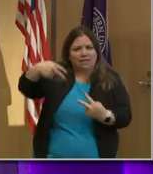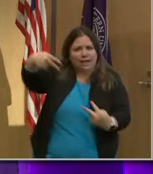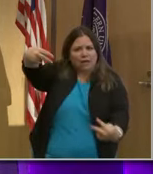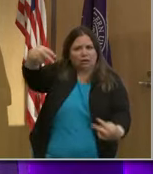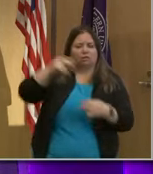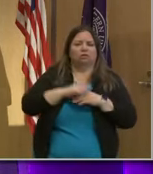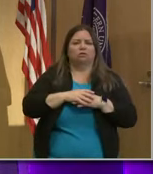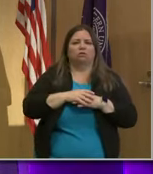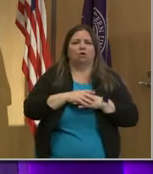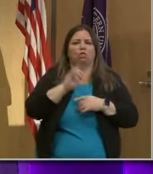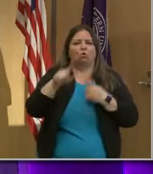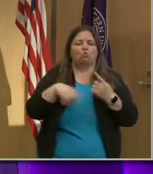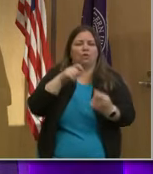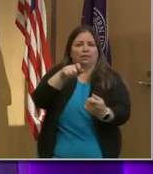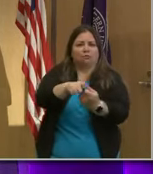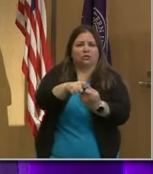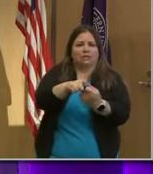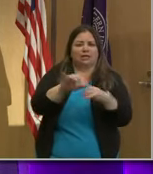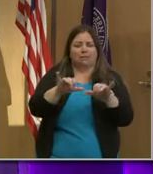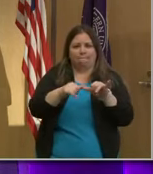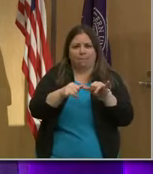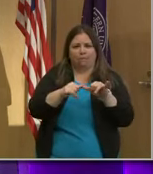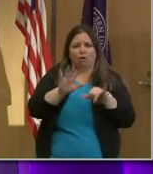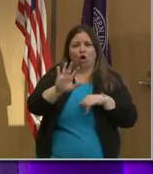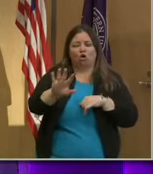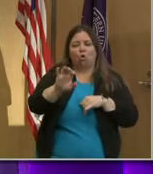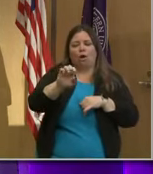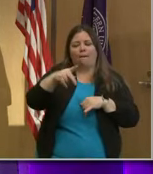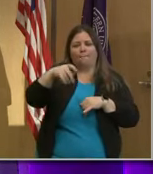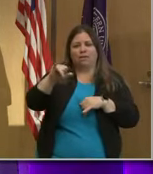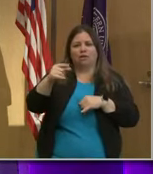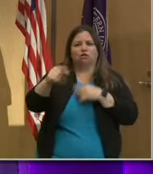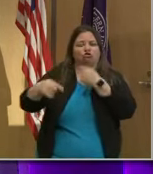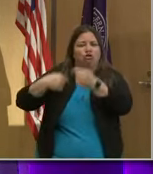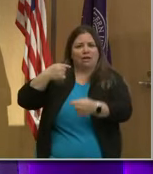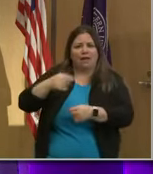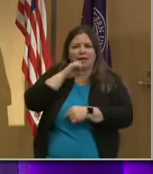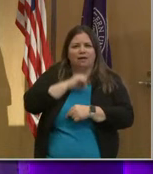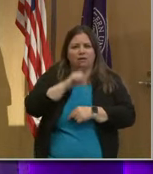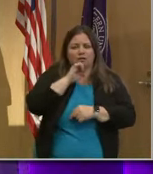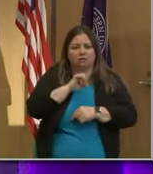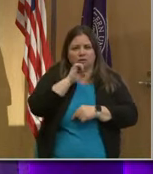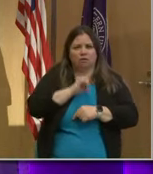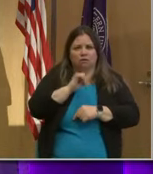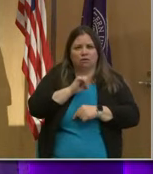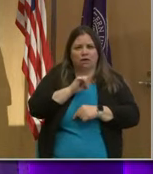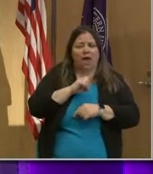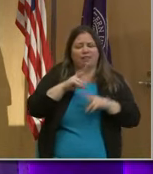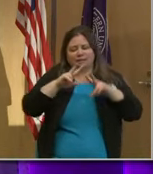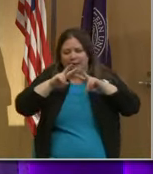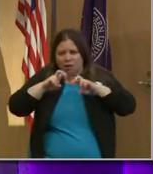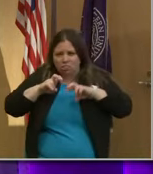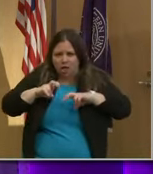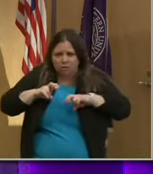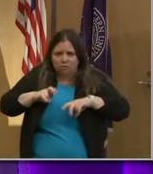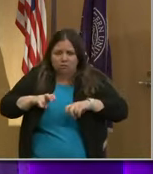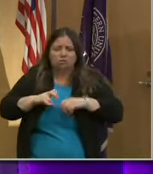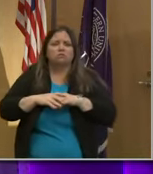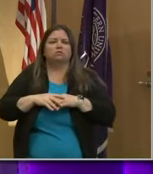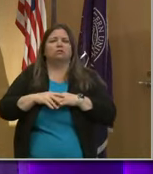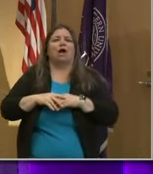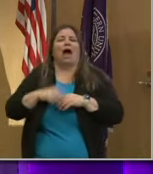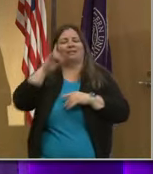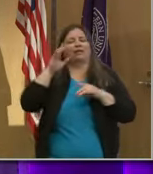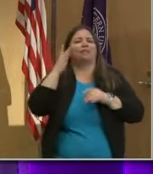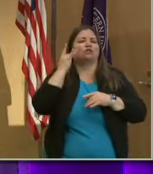very precise measures of your epigenetic age that can be collected and analyzed. It's probably the gold